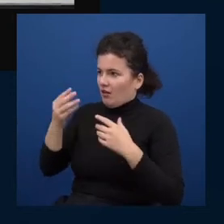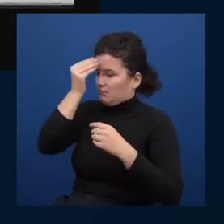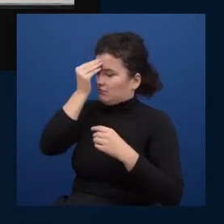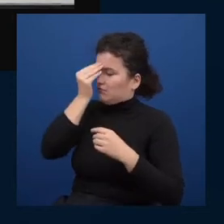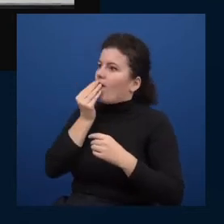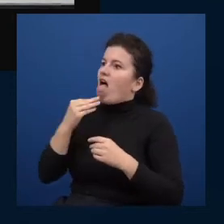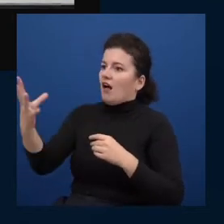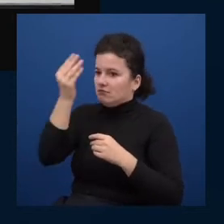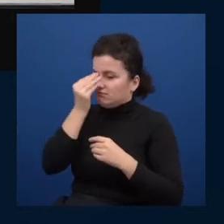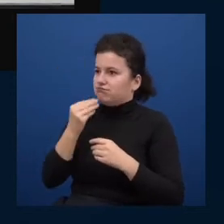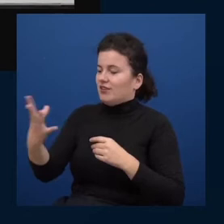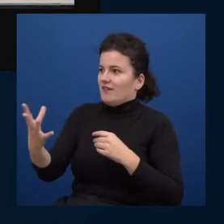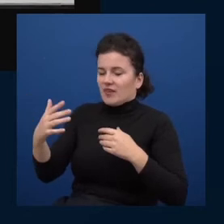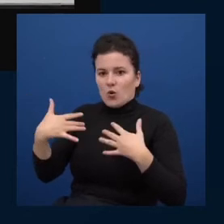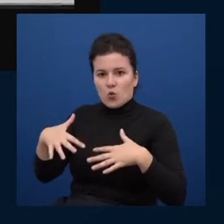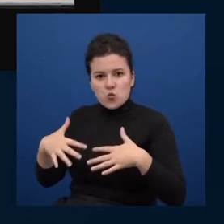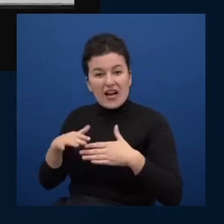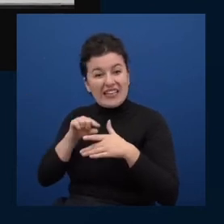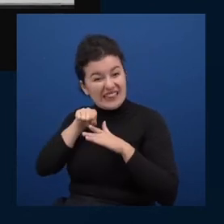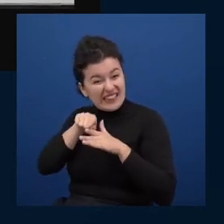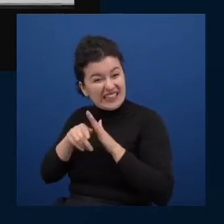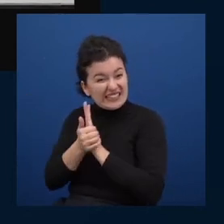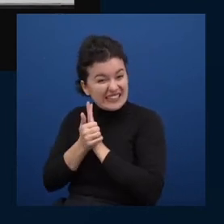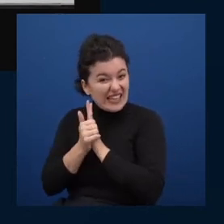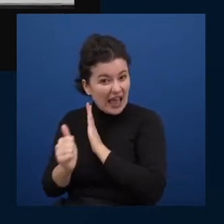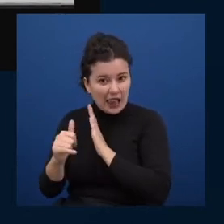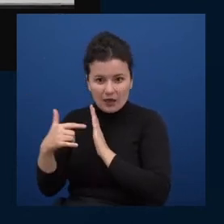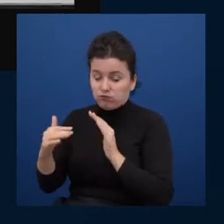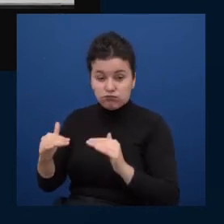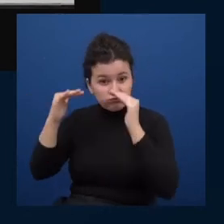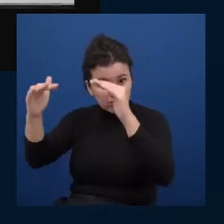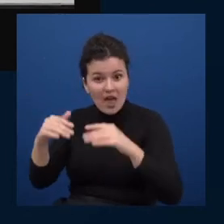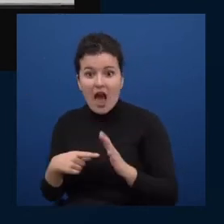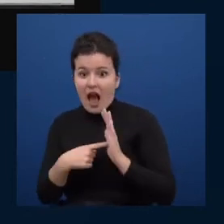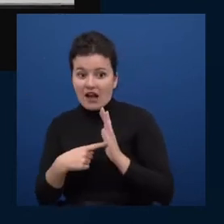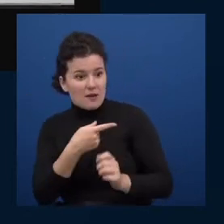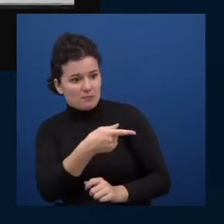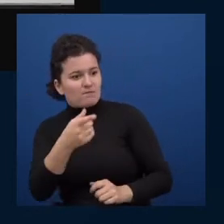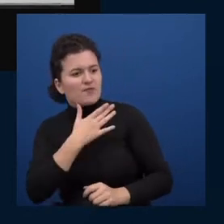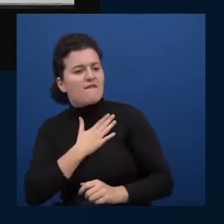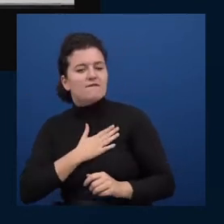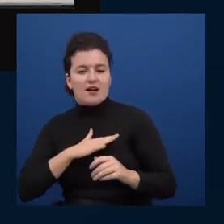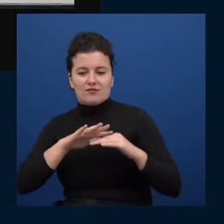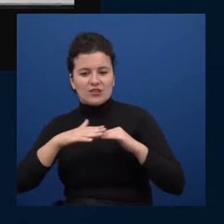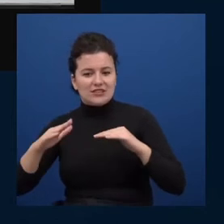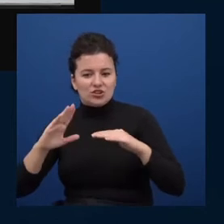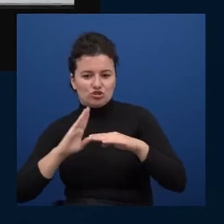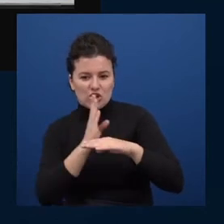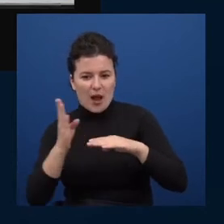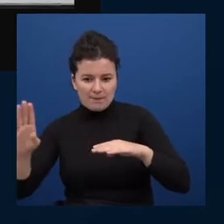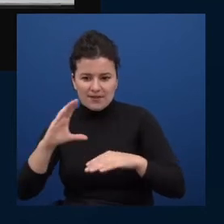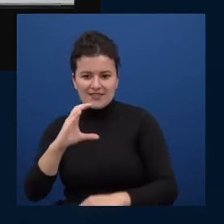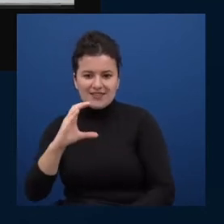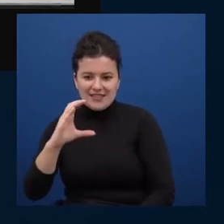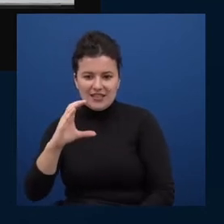that i would be more interested in right if you're a ruby developer and i'm going to interview you for a c sharp uh uh job i